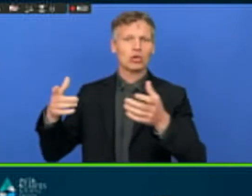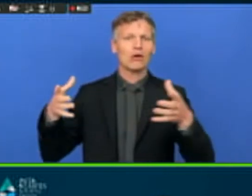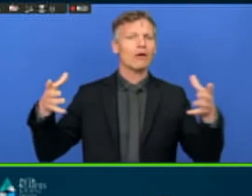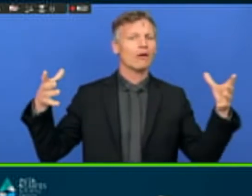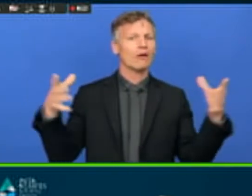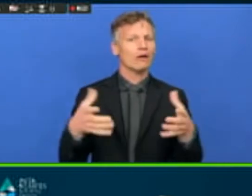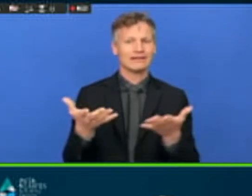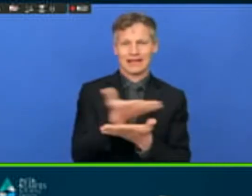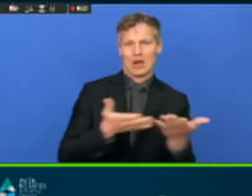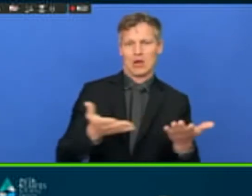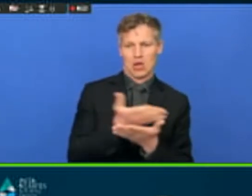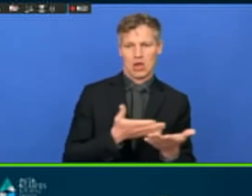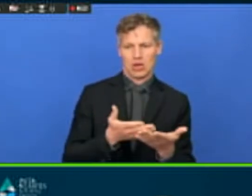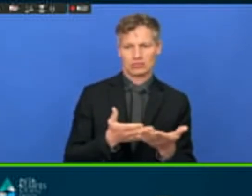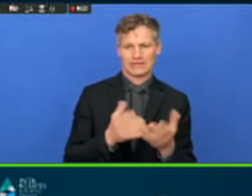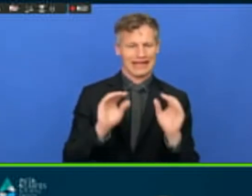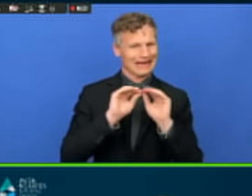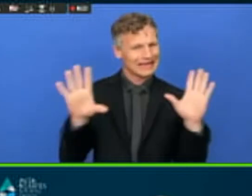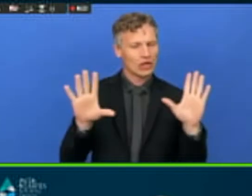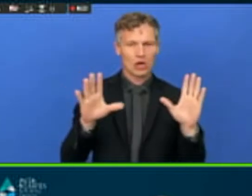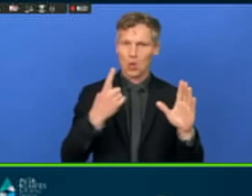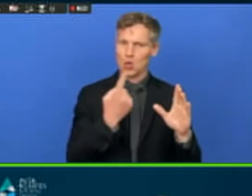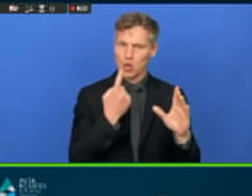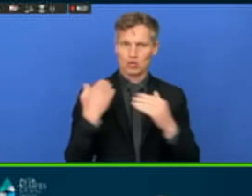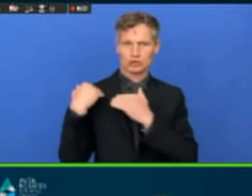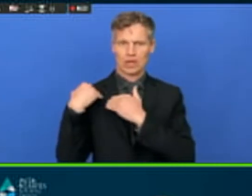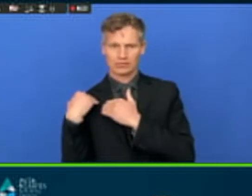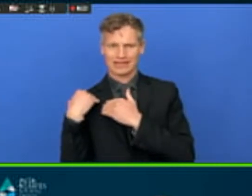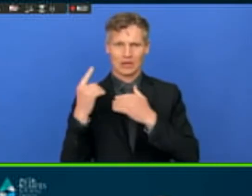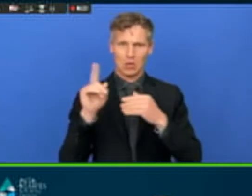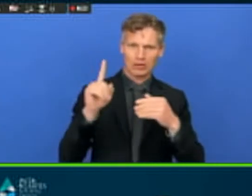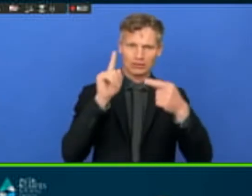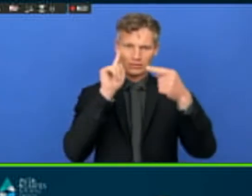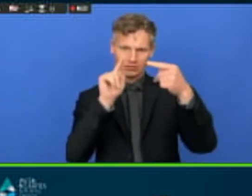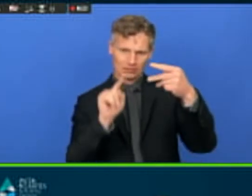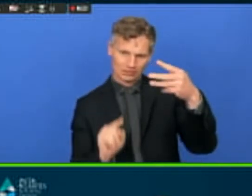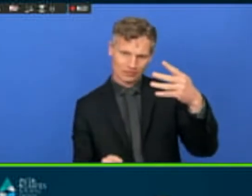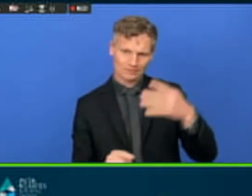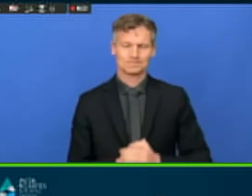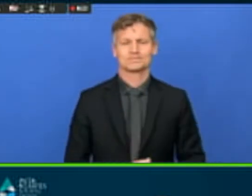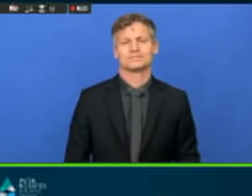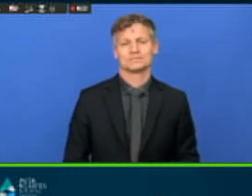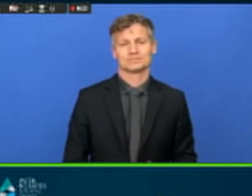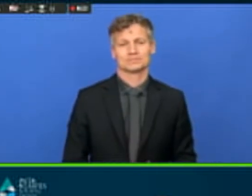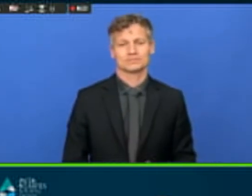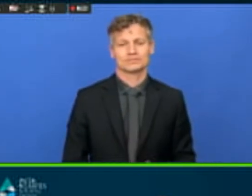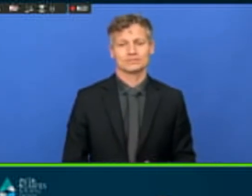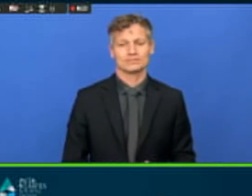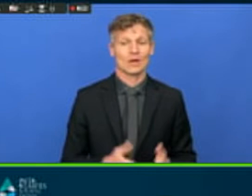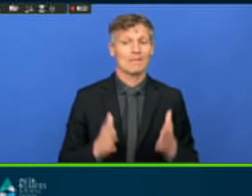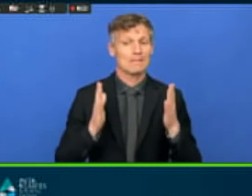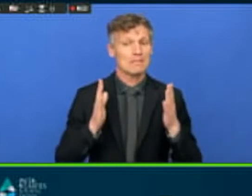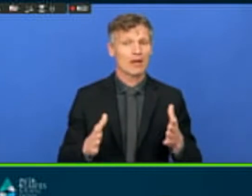We need to institutionalize multi-level governance dialogue between the national